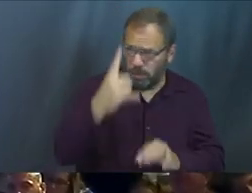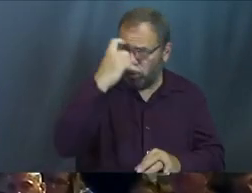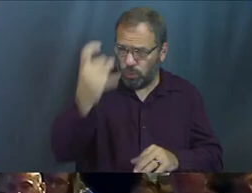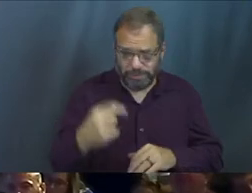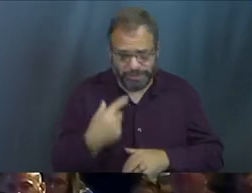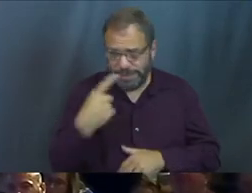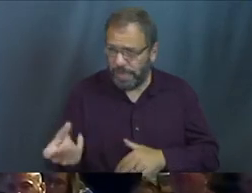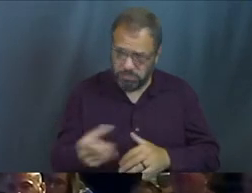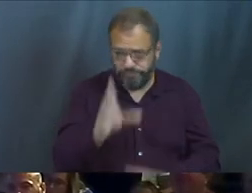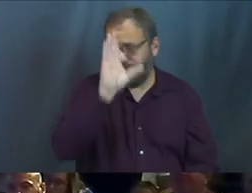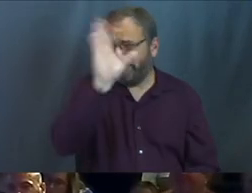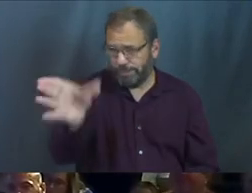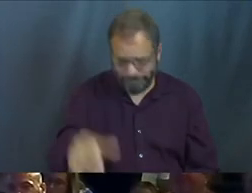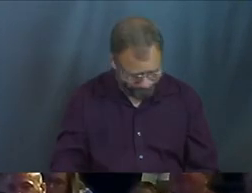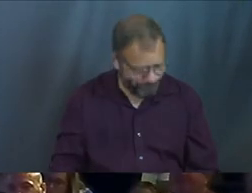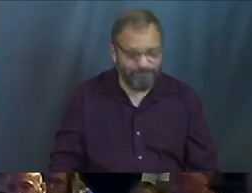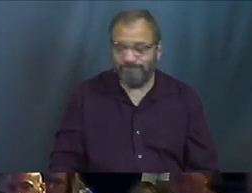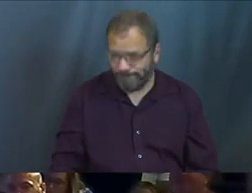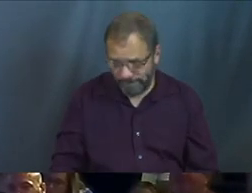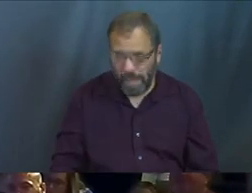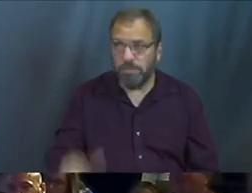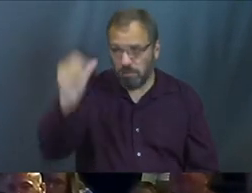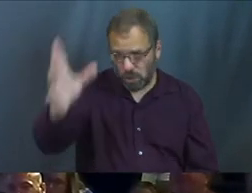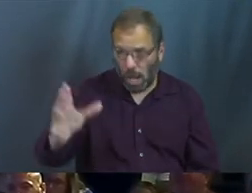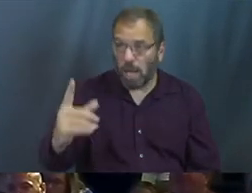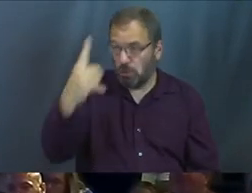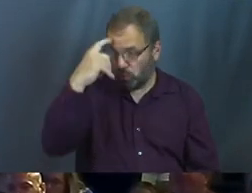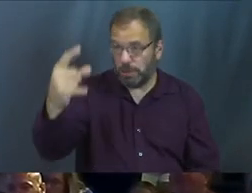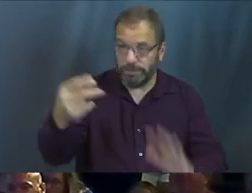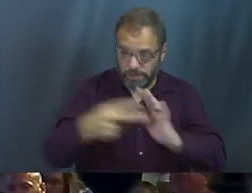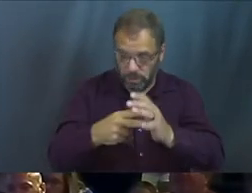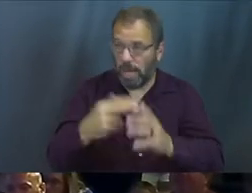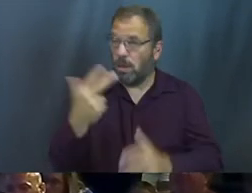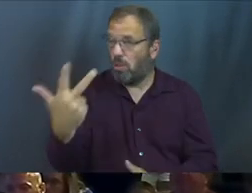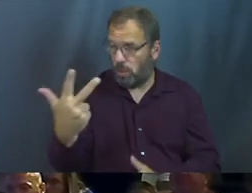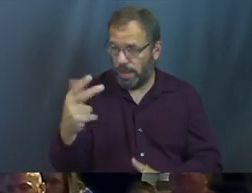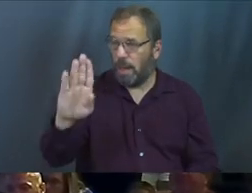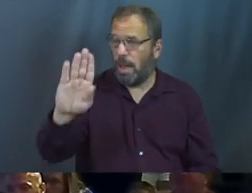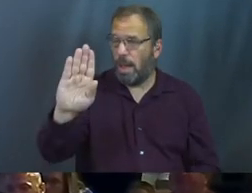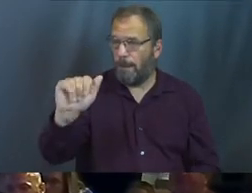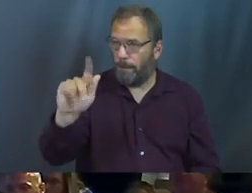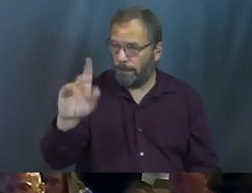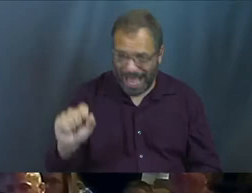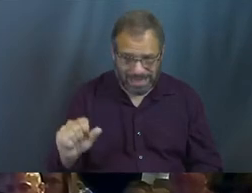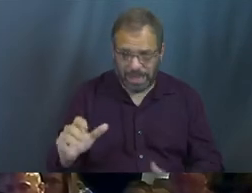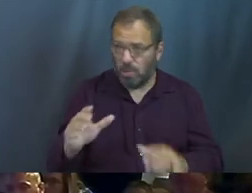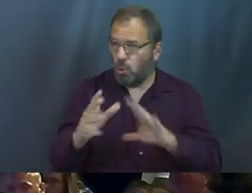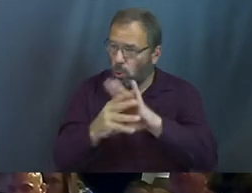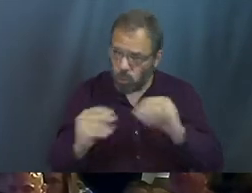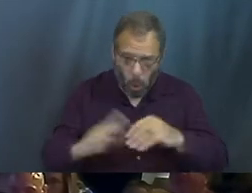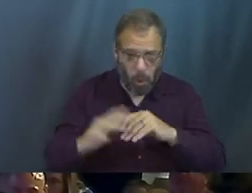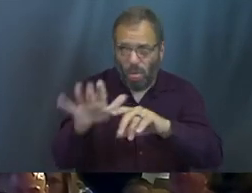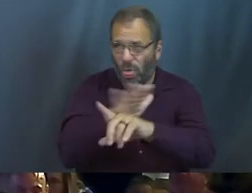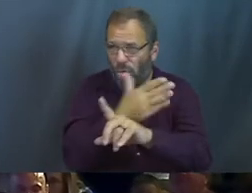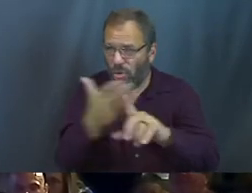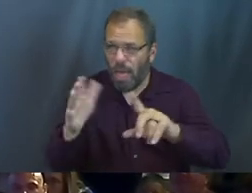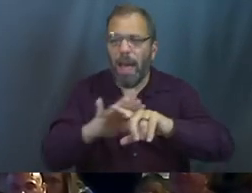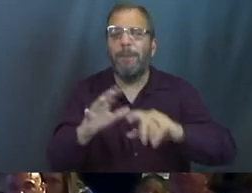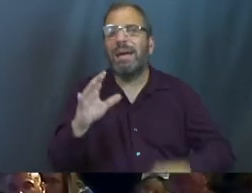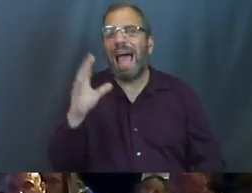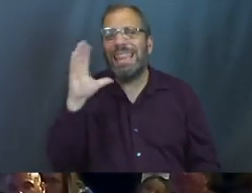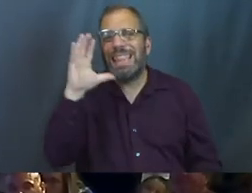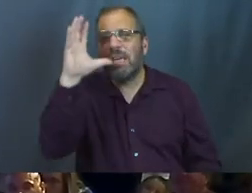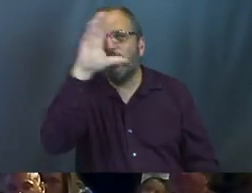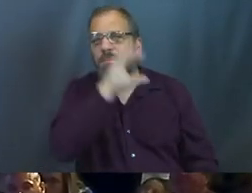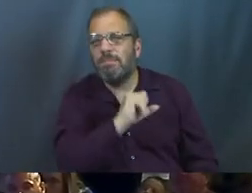hey, man, I'm just going to shoot you straight. This is what God said your dream means. You know, like, not a lot, no fluff there. Again, I think sometimes we miss that